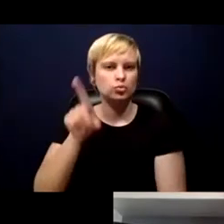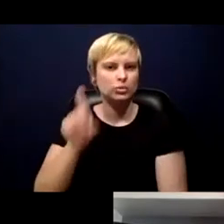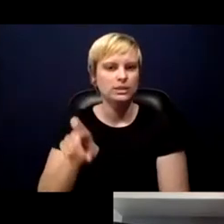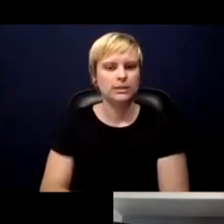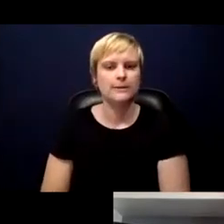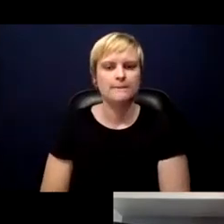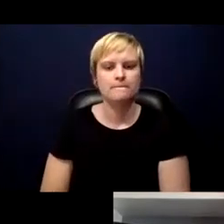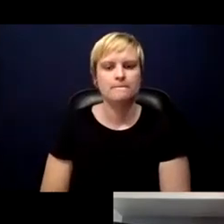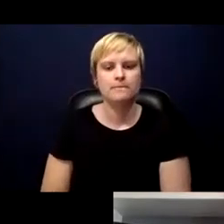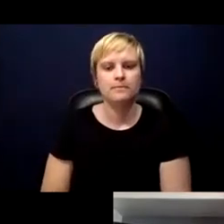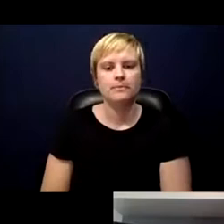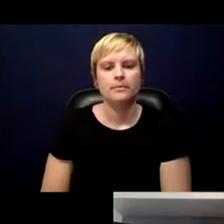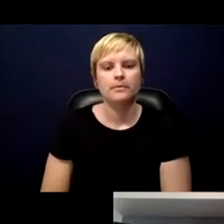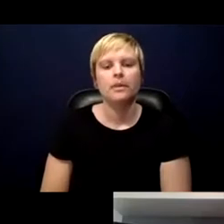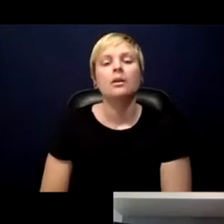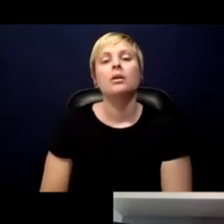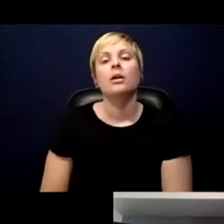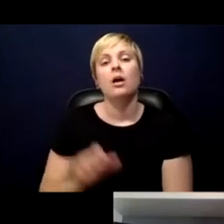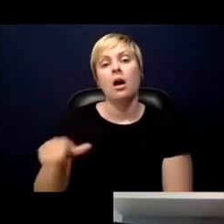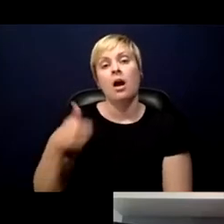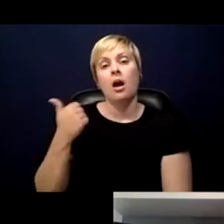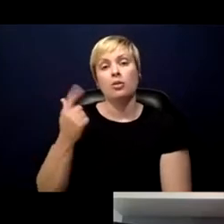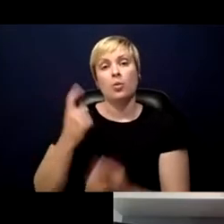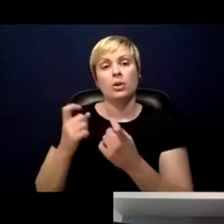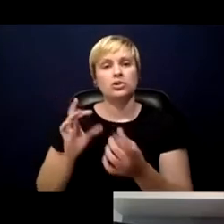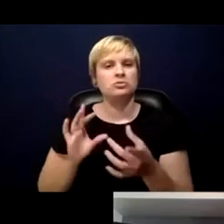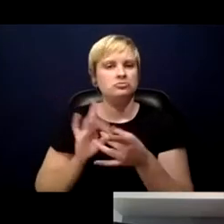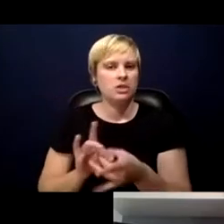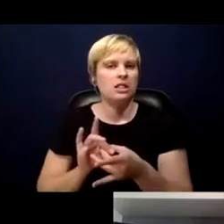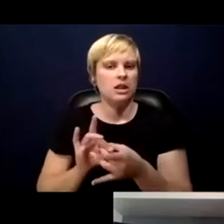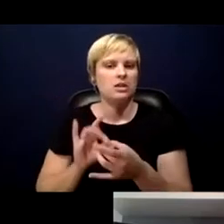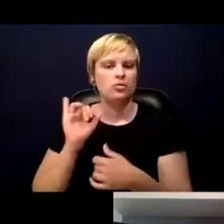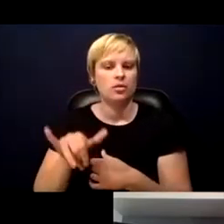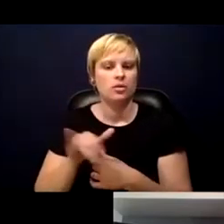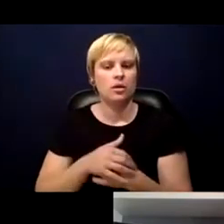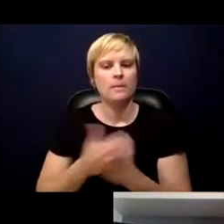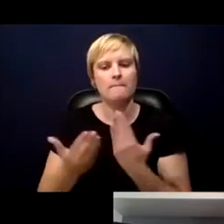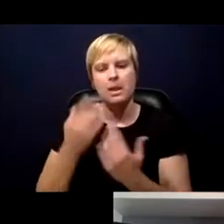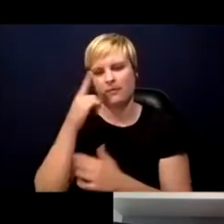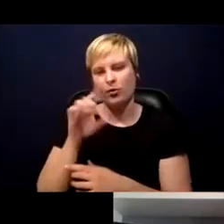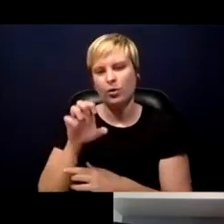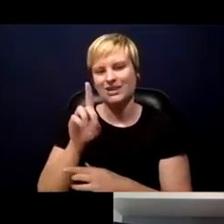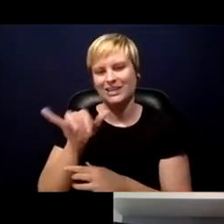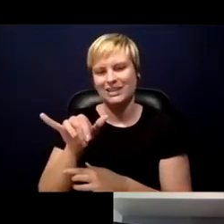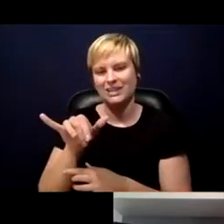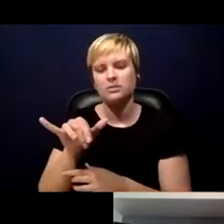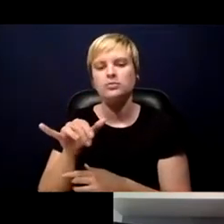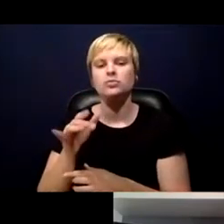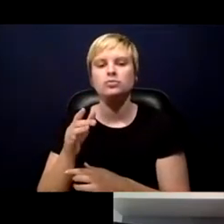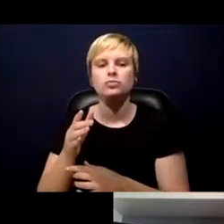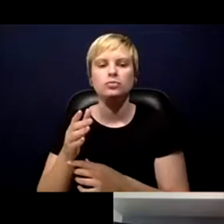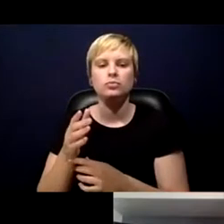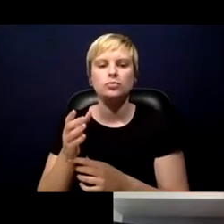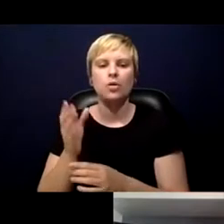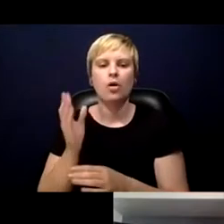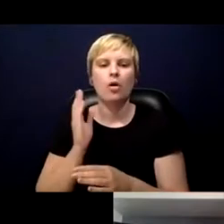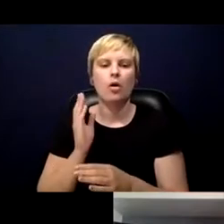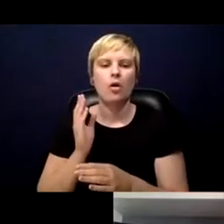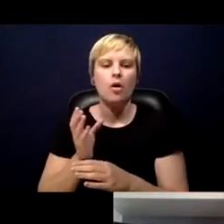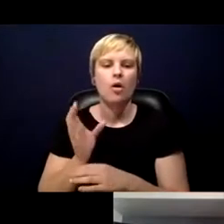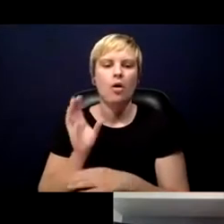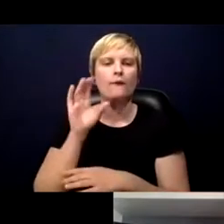connected to that is a question and maybe for media again around overcoming the fear that immigrants may have around